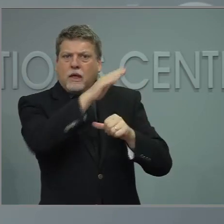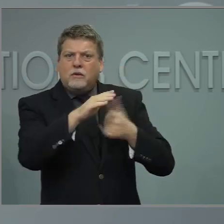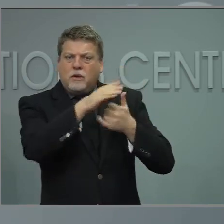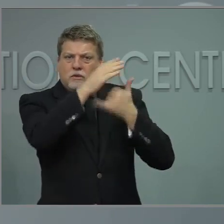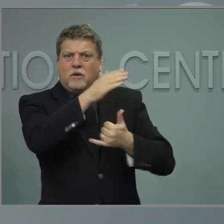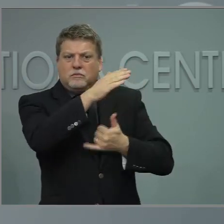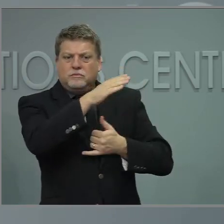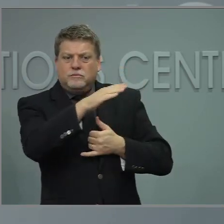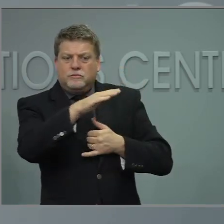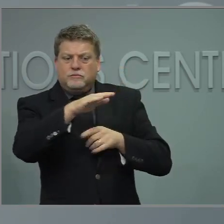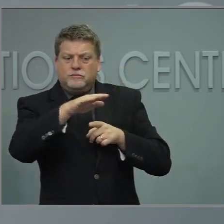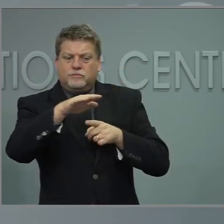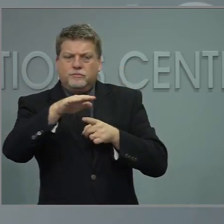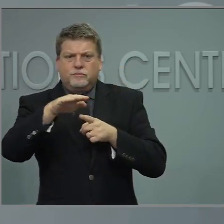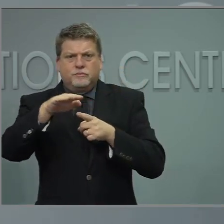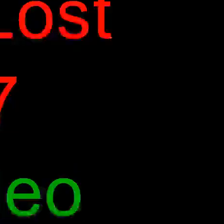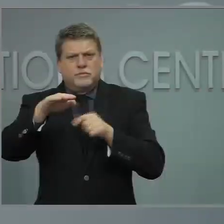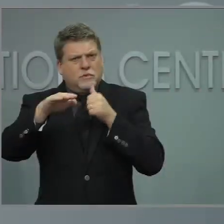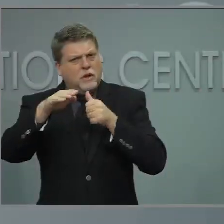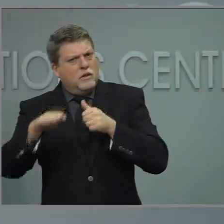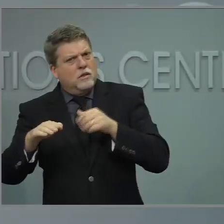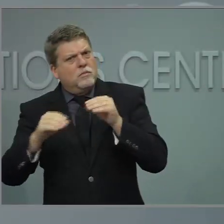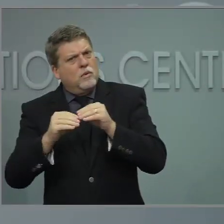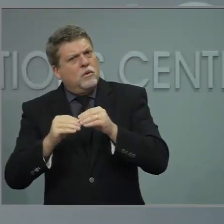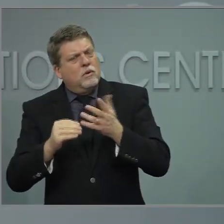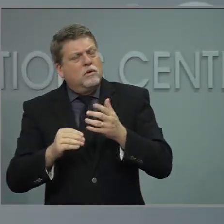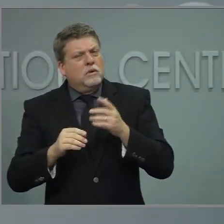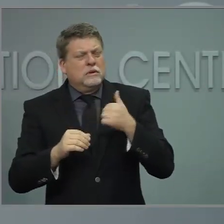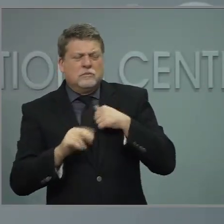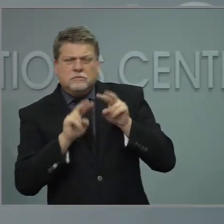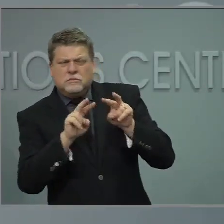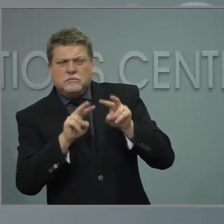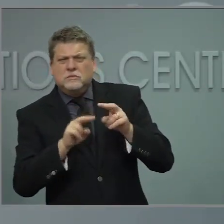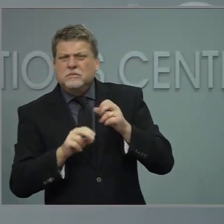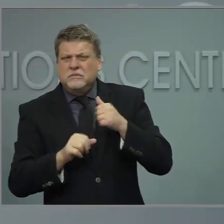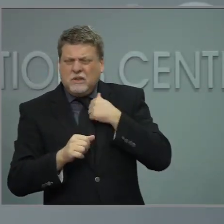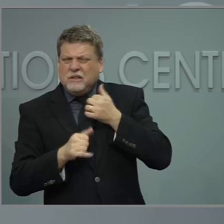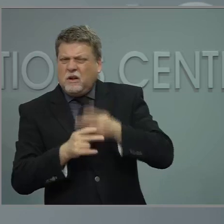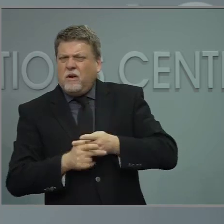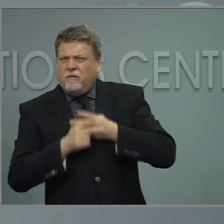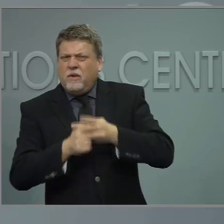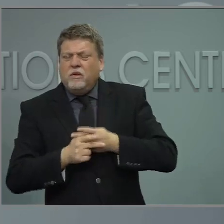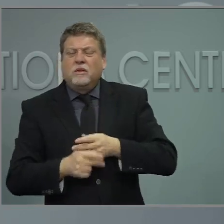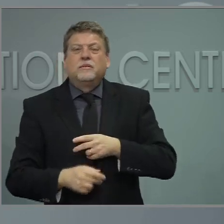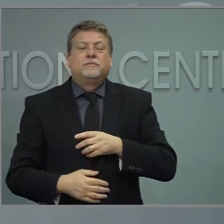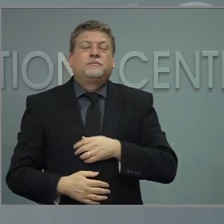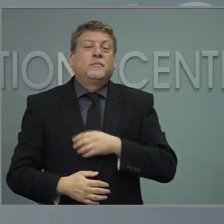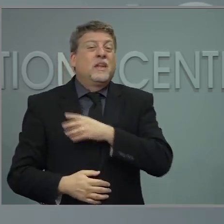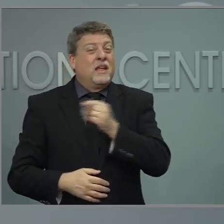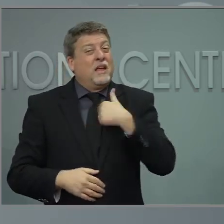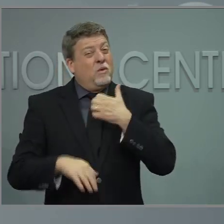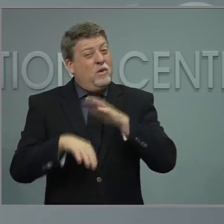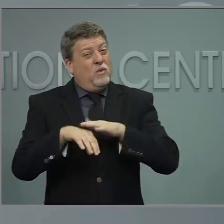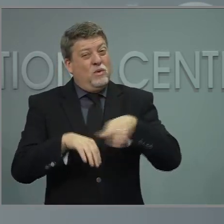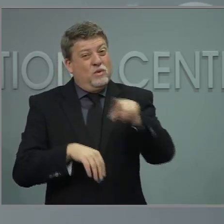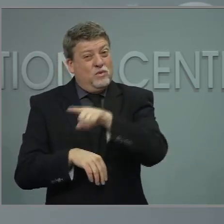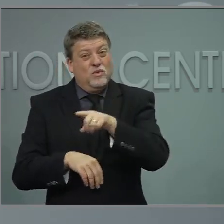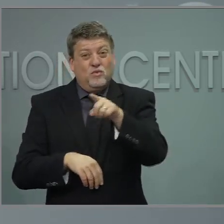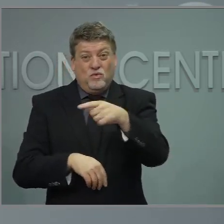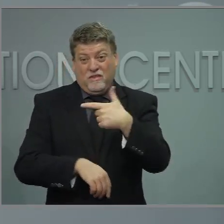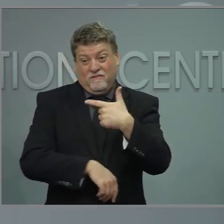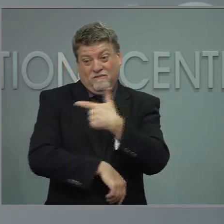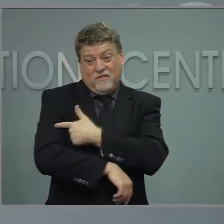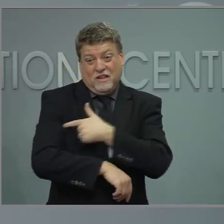at how many of our adults are vaccinated. I'd caution everyone to remember even as good as these vaccines are, no vaccine is perfect.